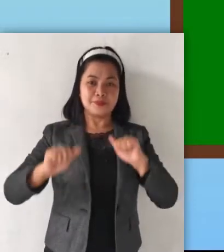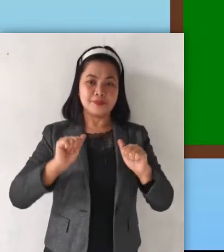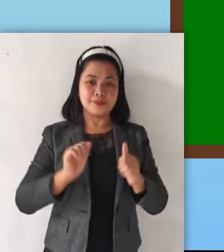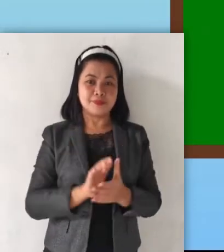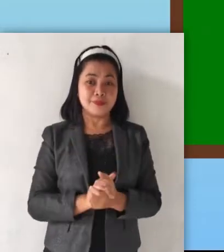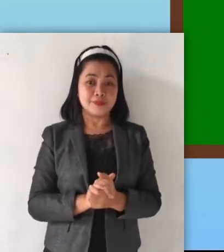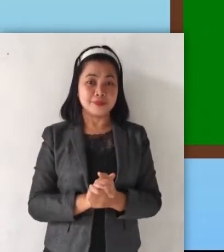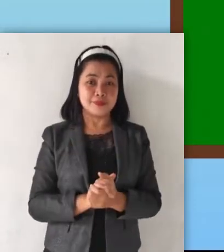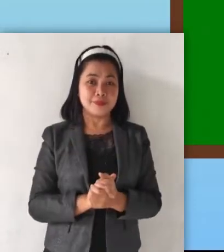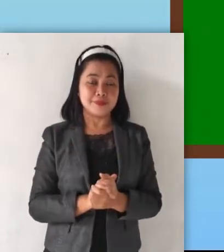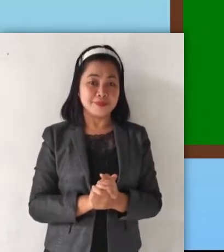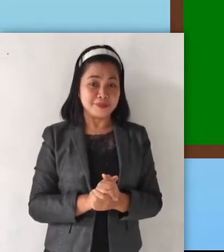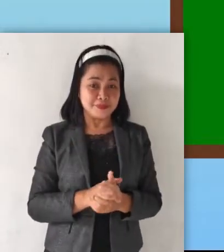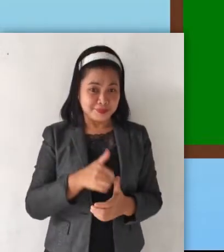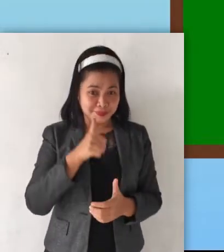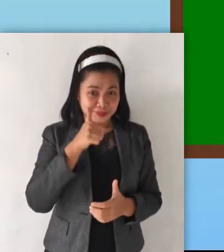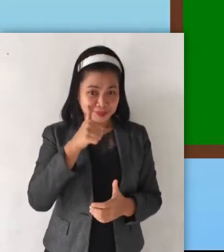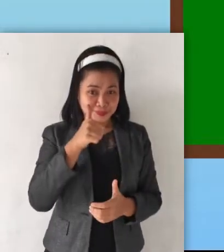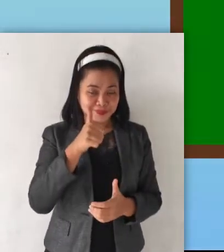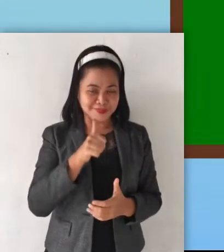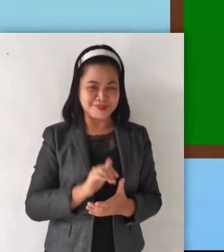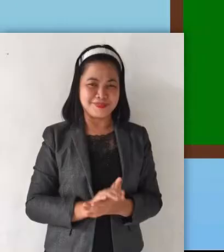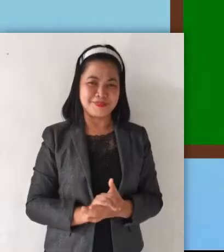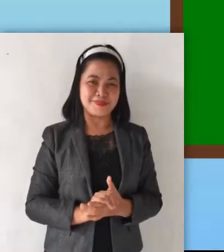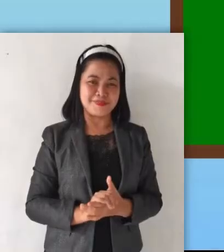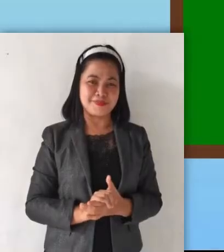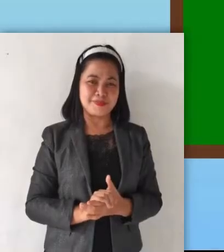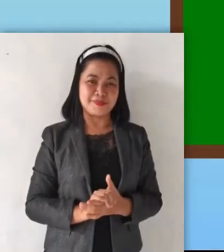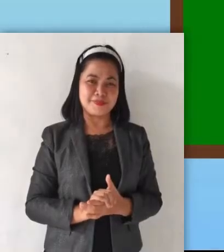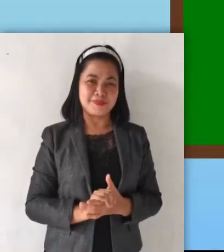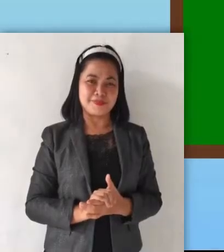Listen carefully. Hooray!